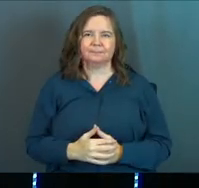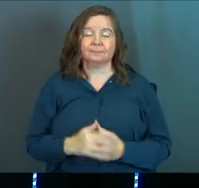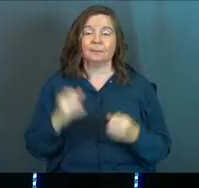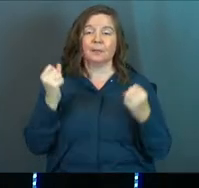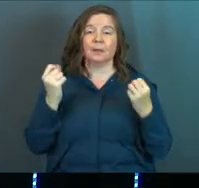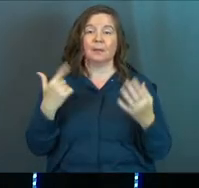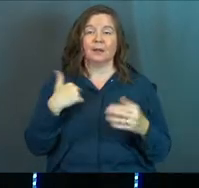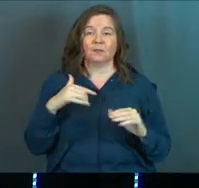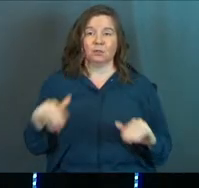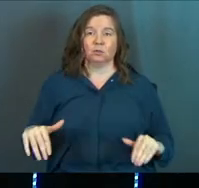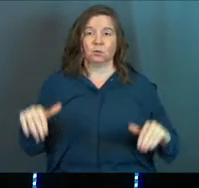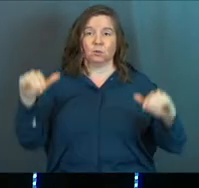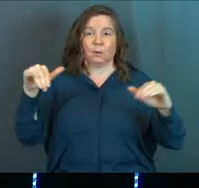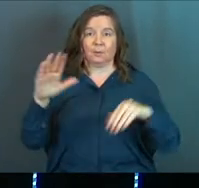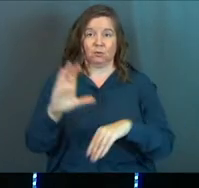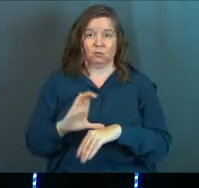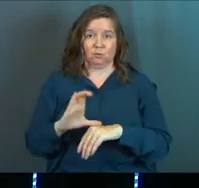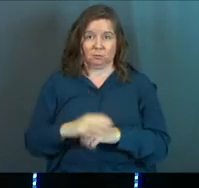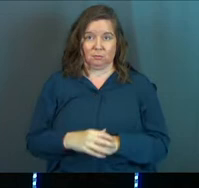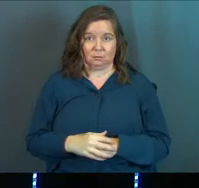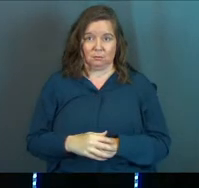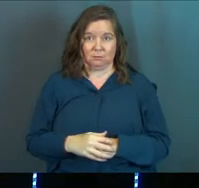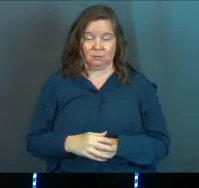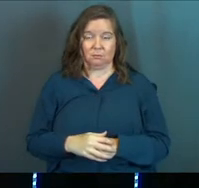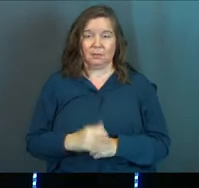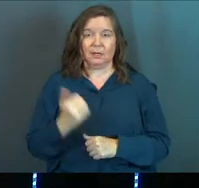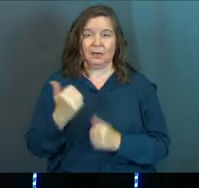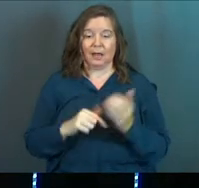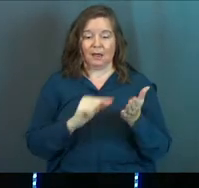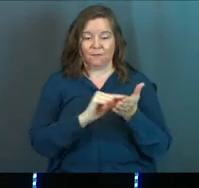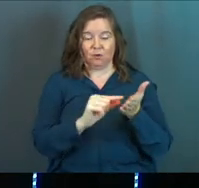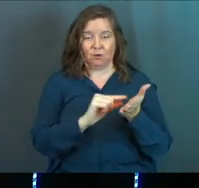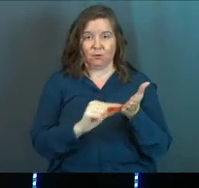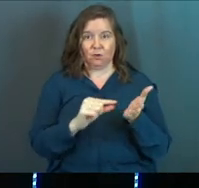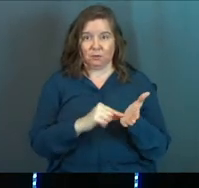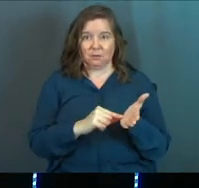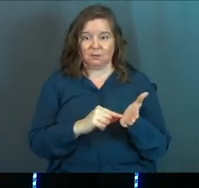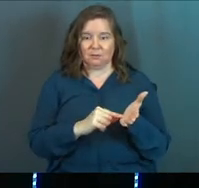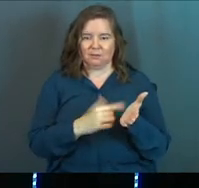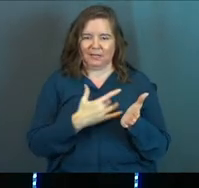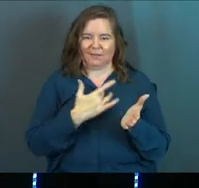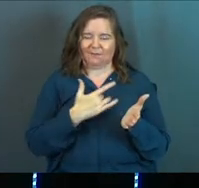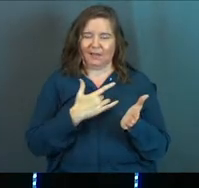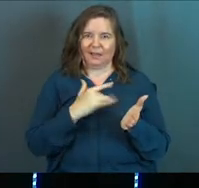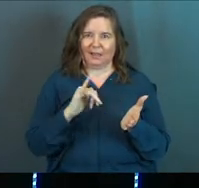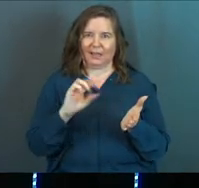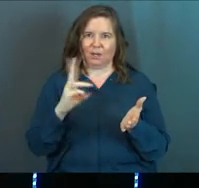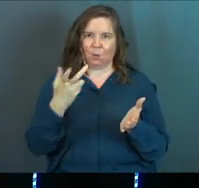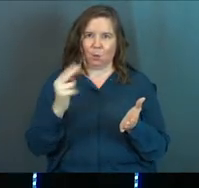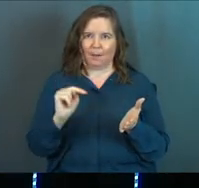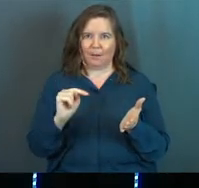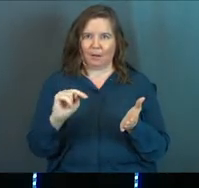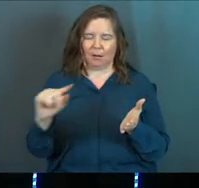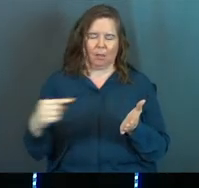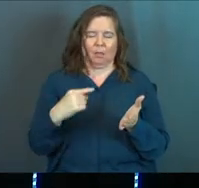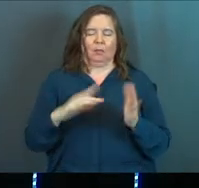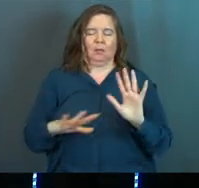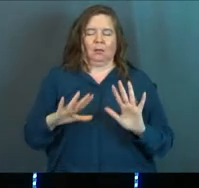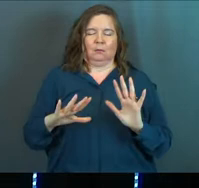Many of us grew up in the church and every verse in scripture, it was weaponized against us.